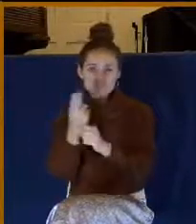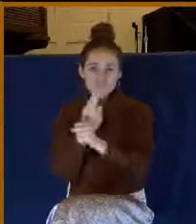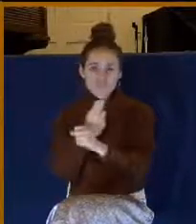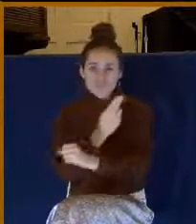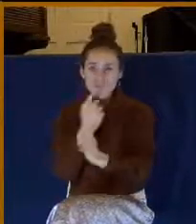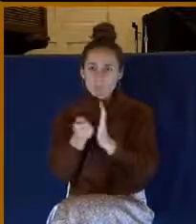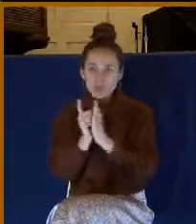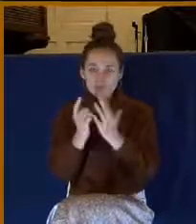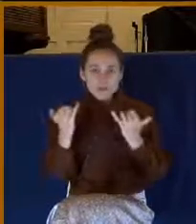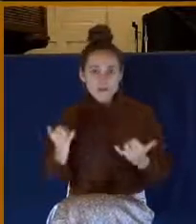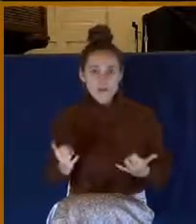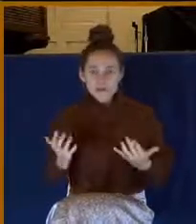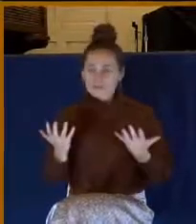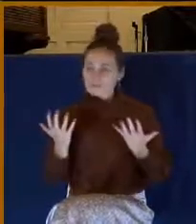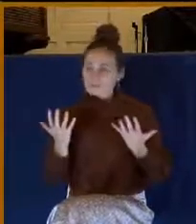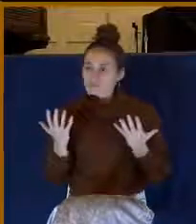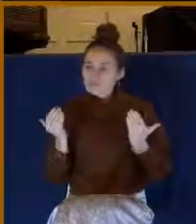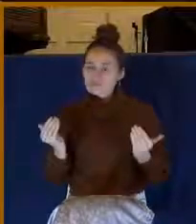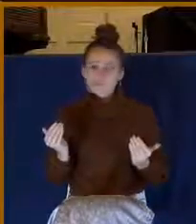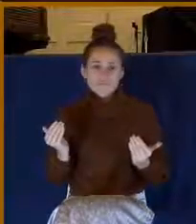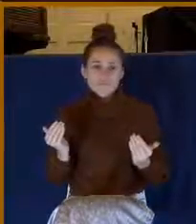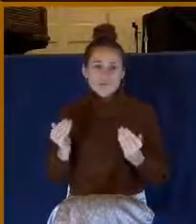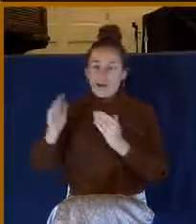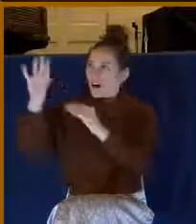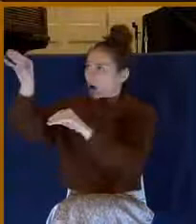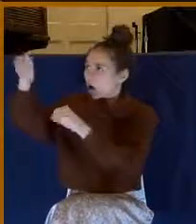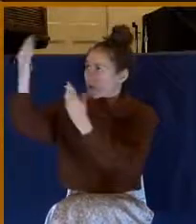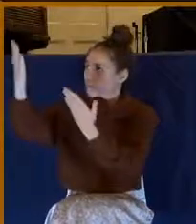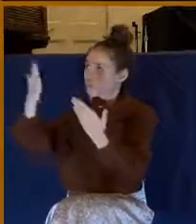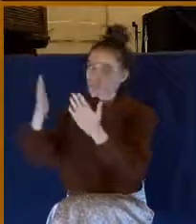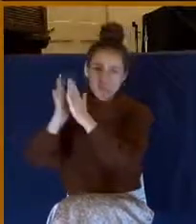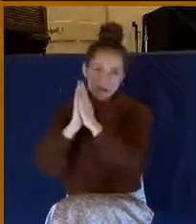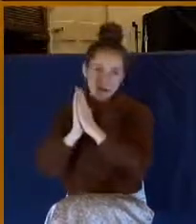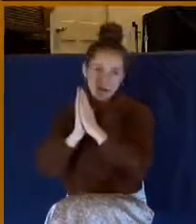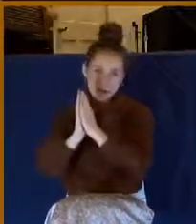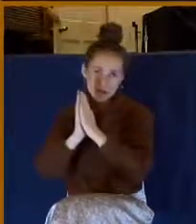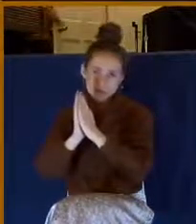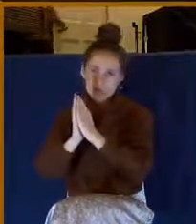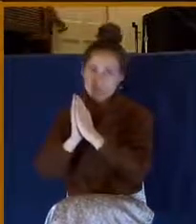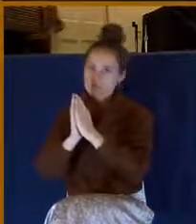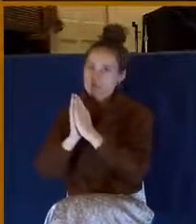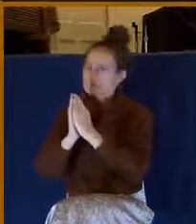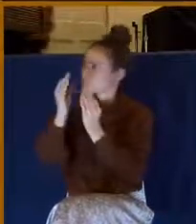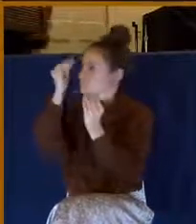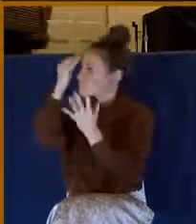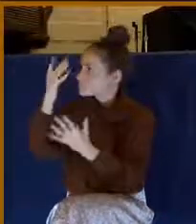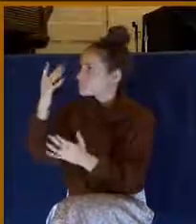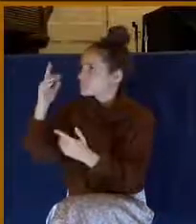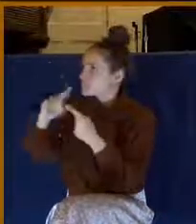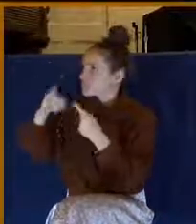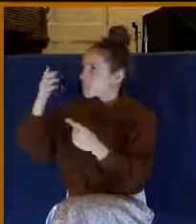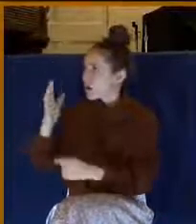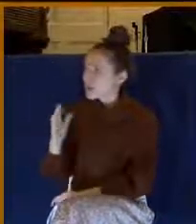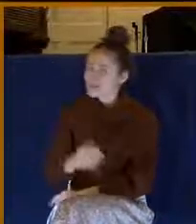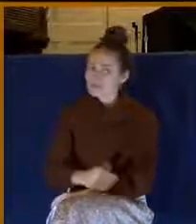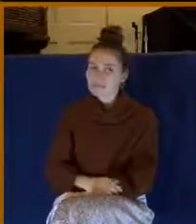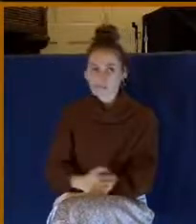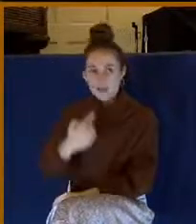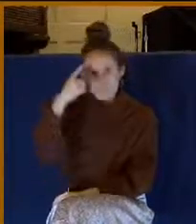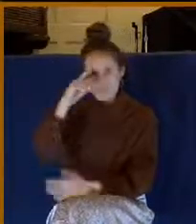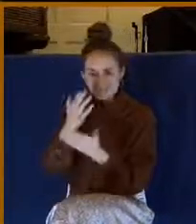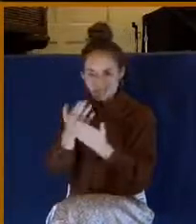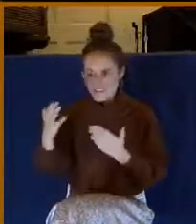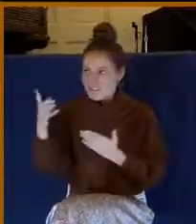and would you just offer up a prayer to God for what he has done.